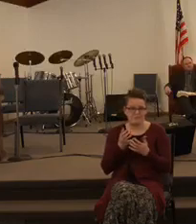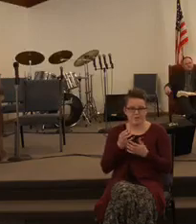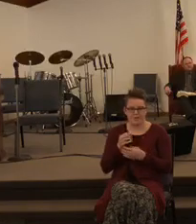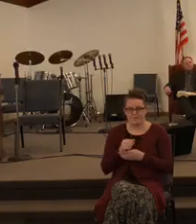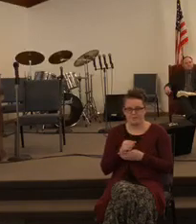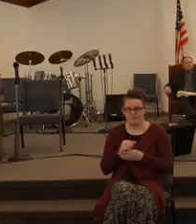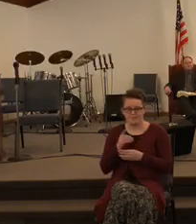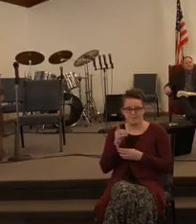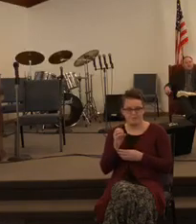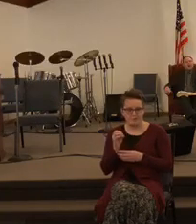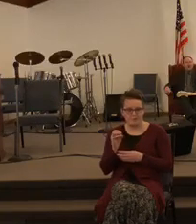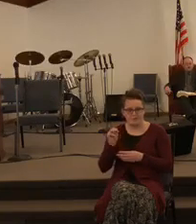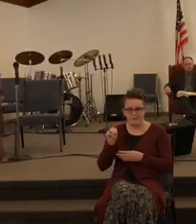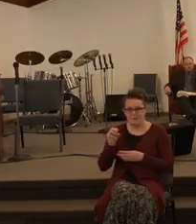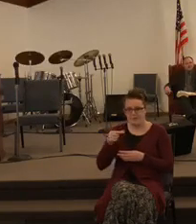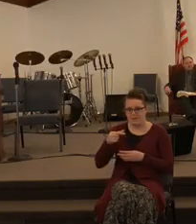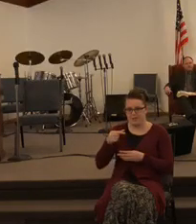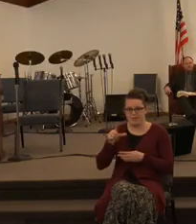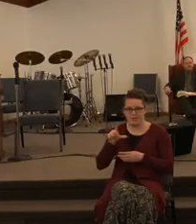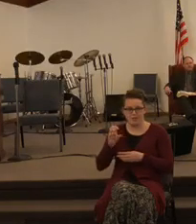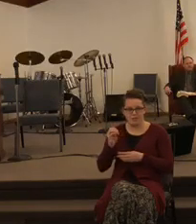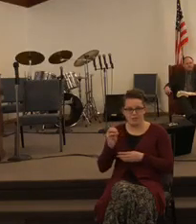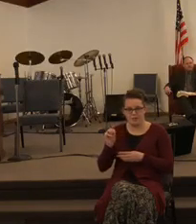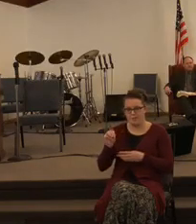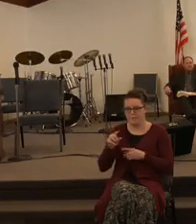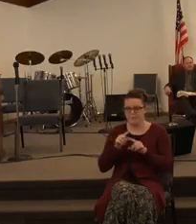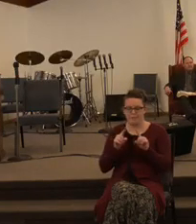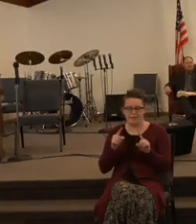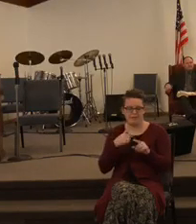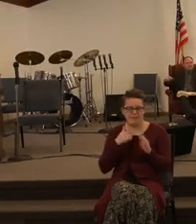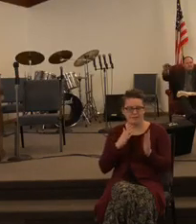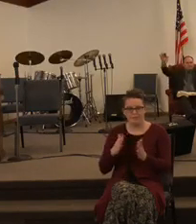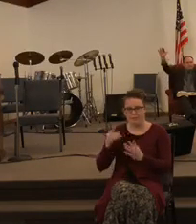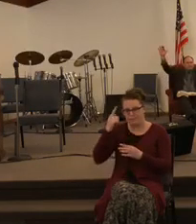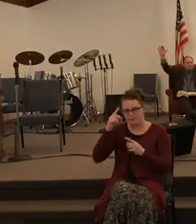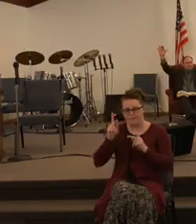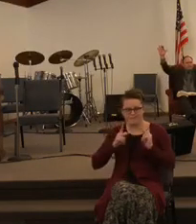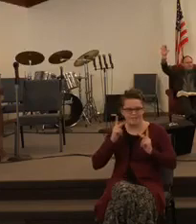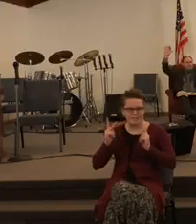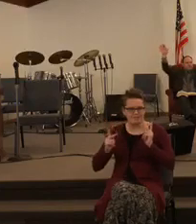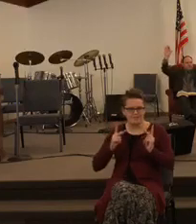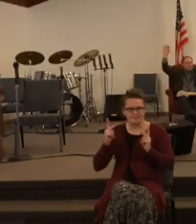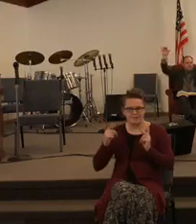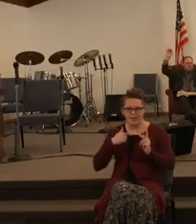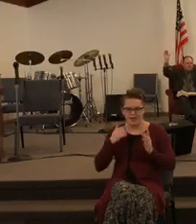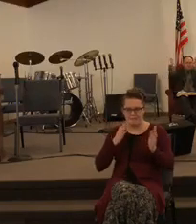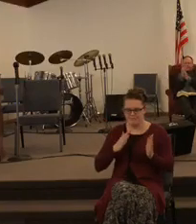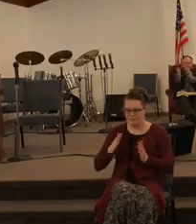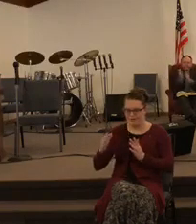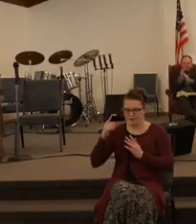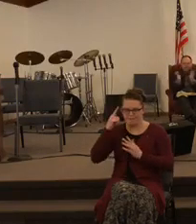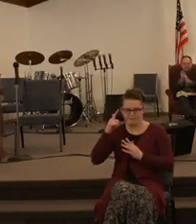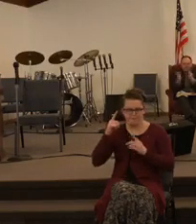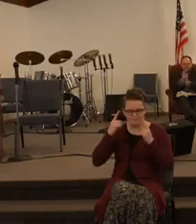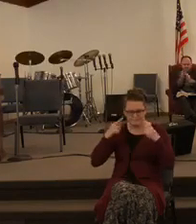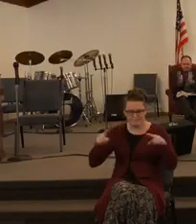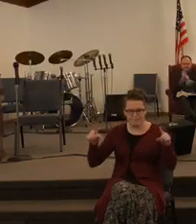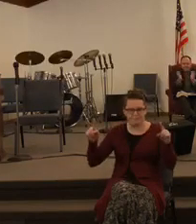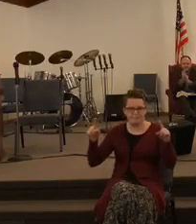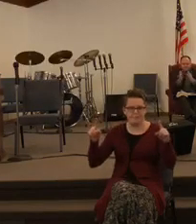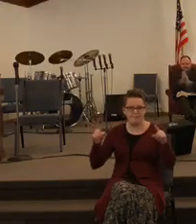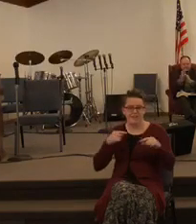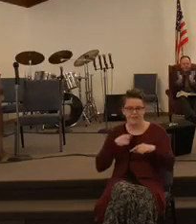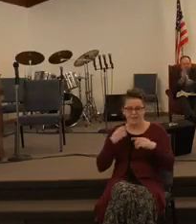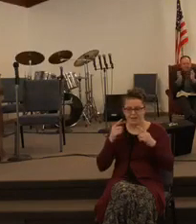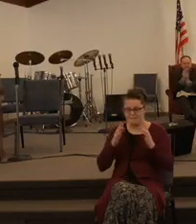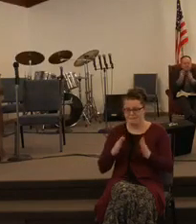ahead and prepare for that but what I'm going to prepare for is victory what I'm going to prepare for is triumph what I'm going